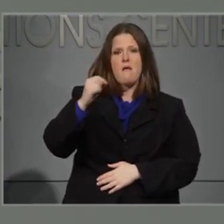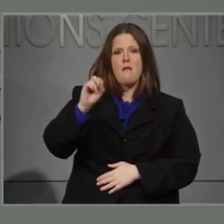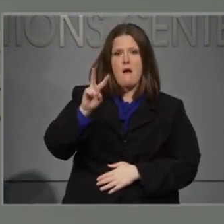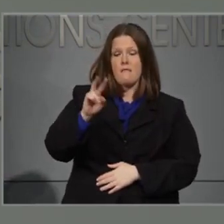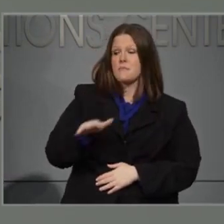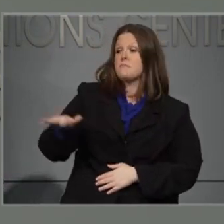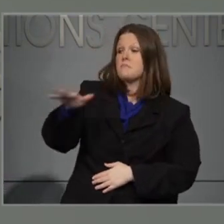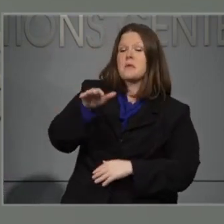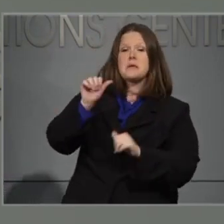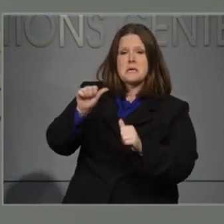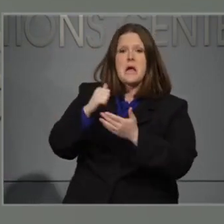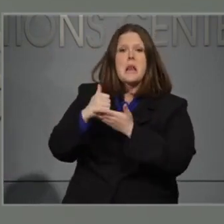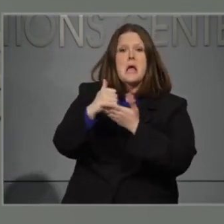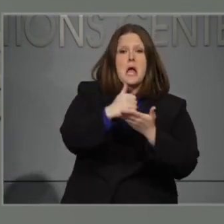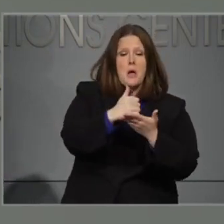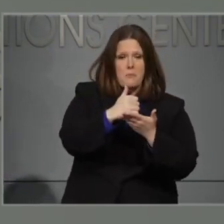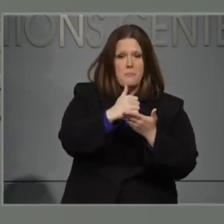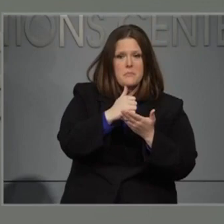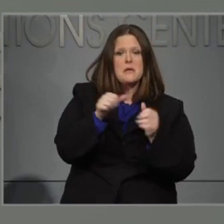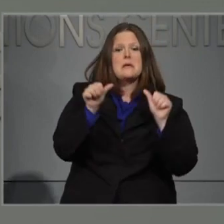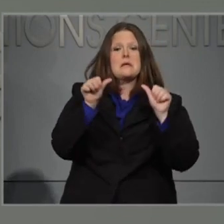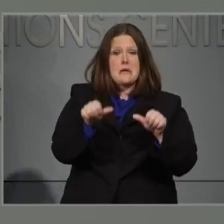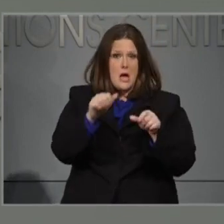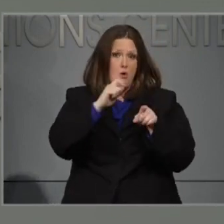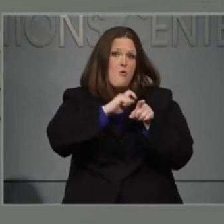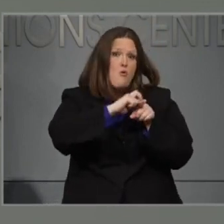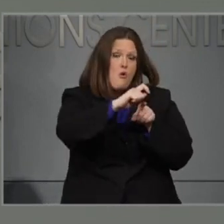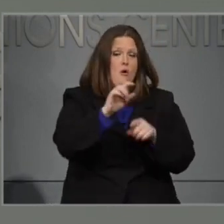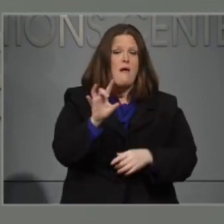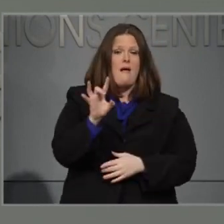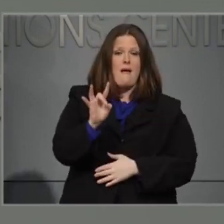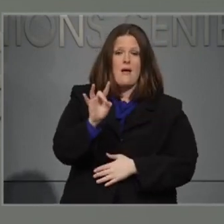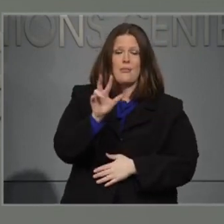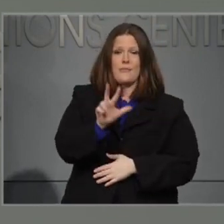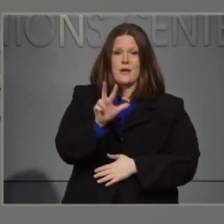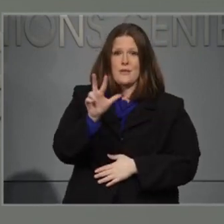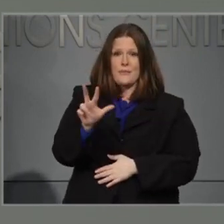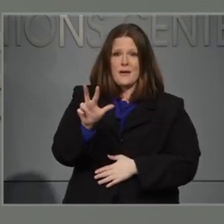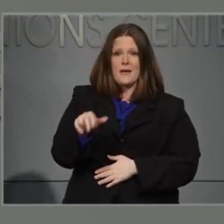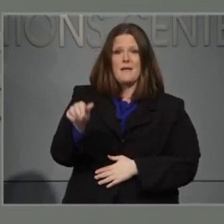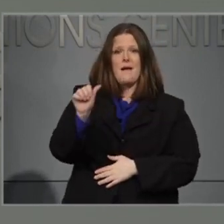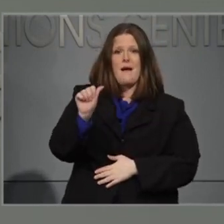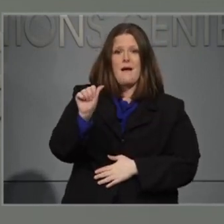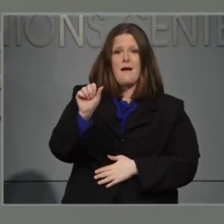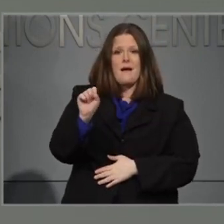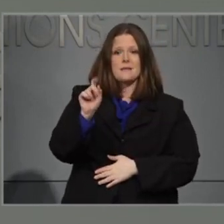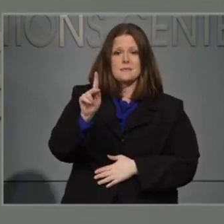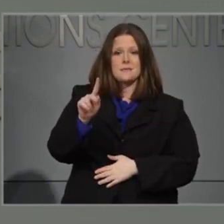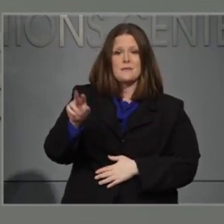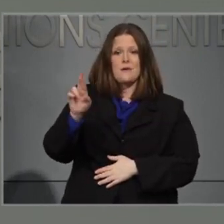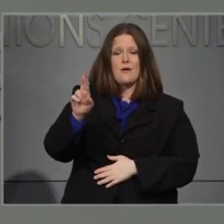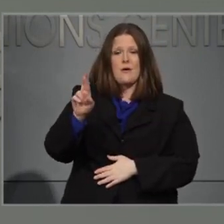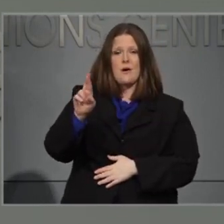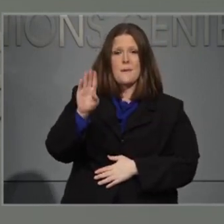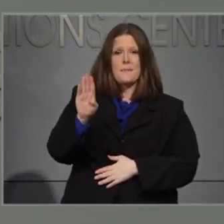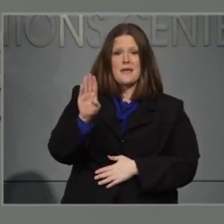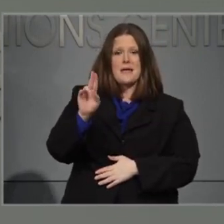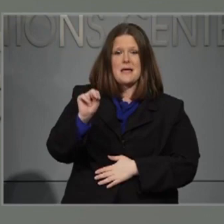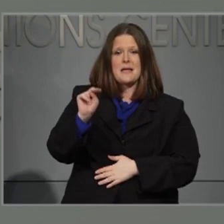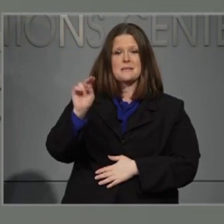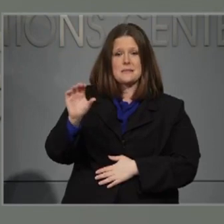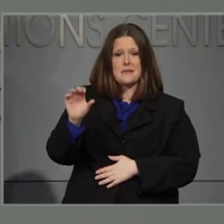get assistance with the application process by calling 833-ASK-RBNC. Again,